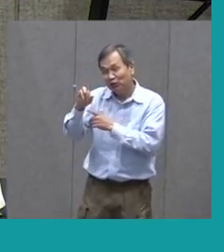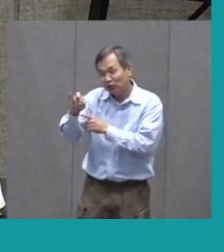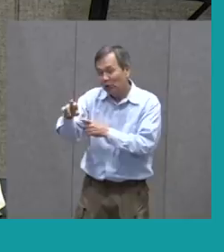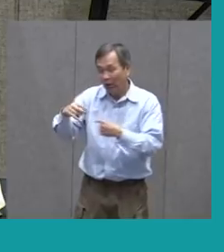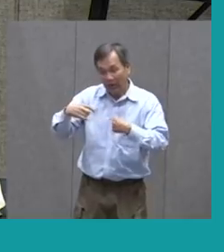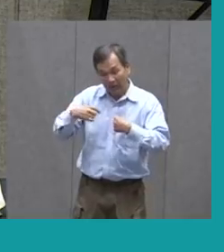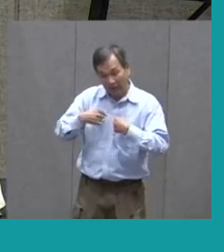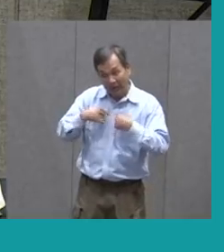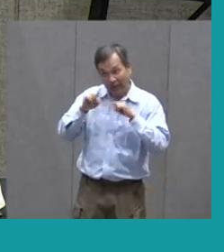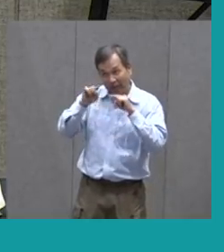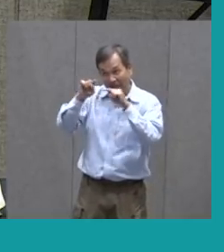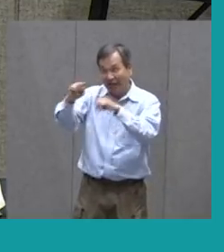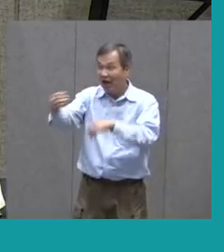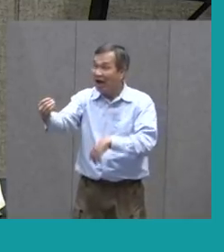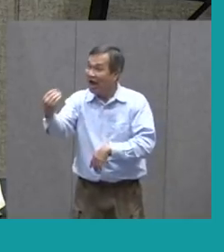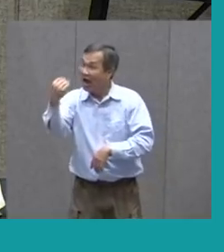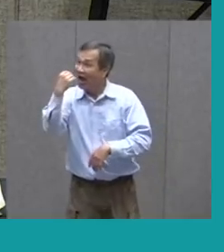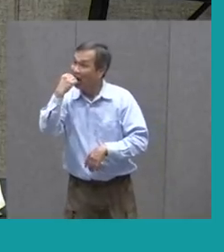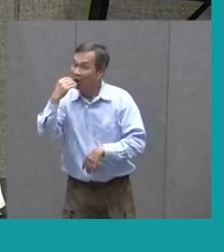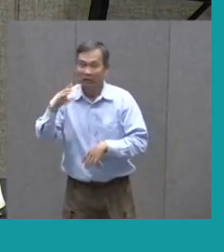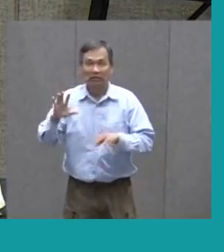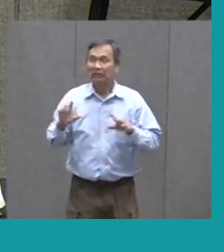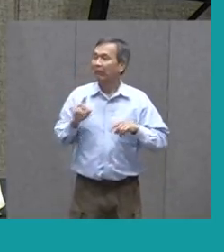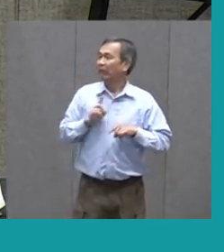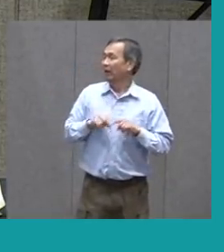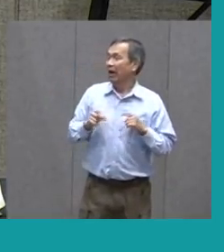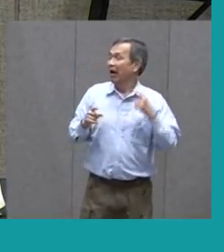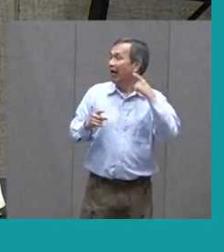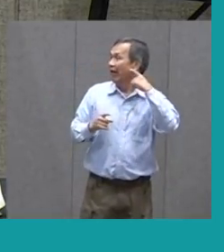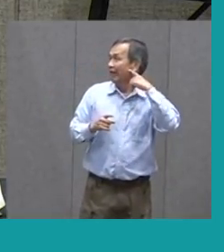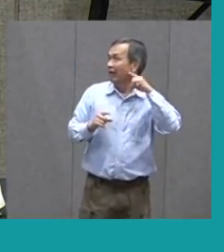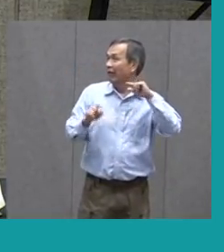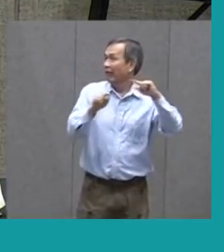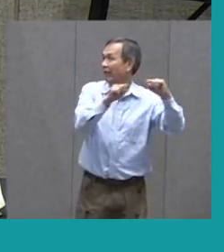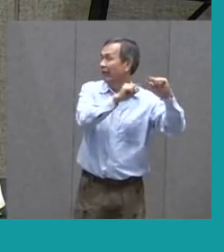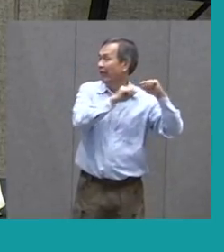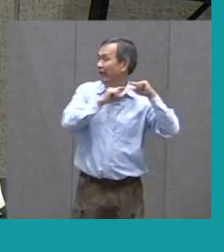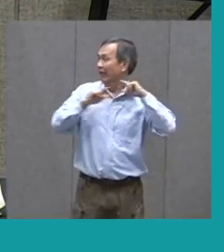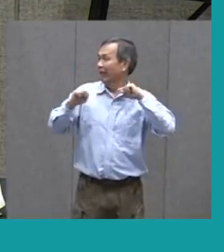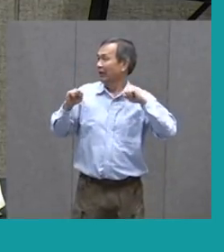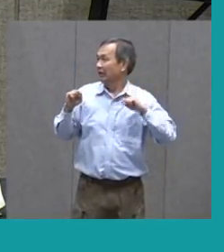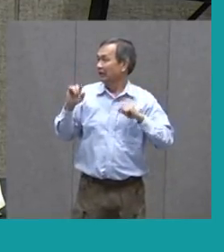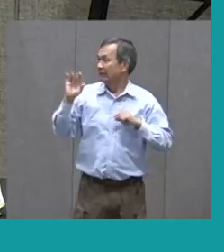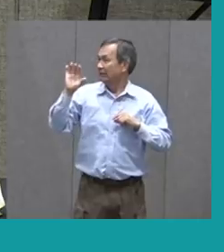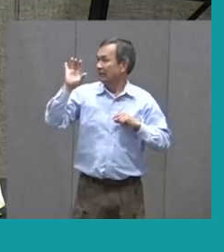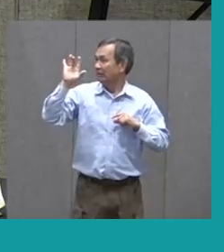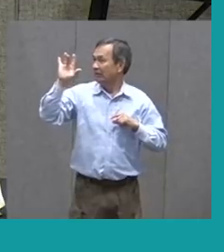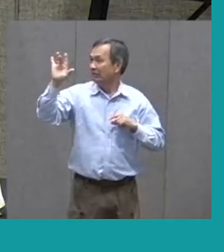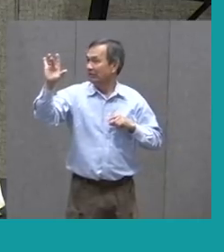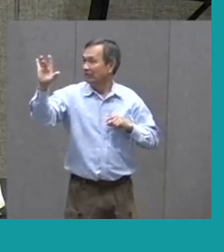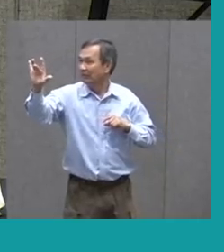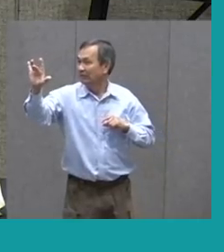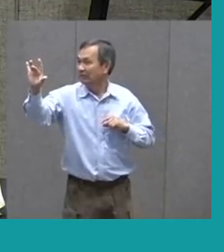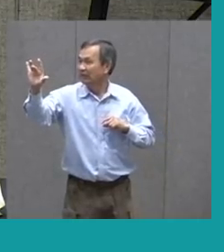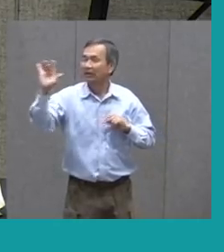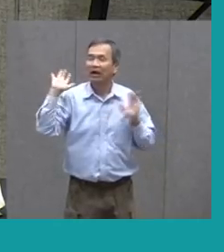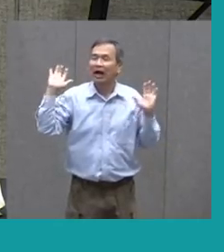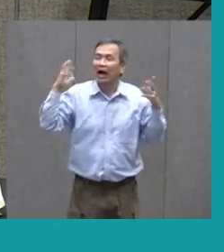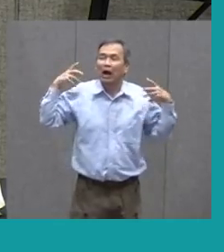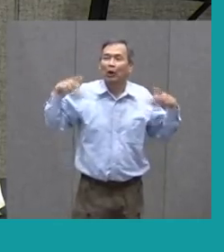I've heard what's in your pantry. And I do not wish to see.